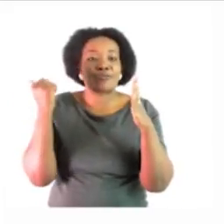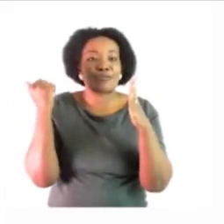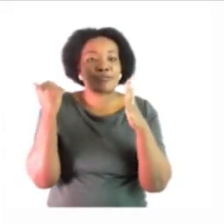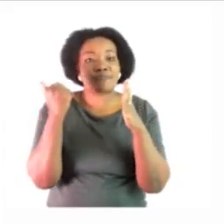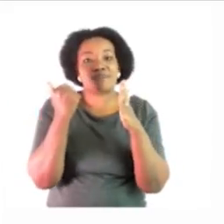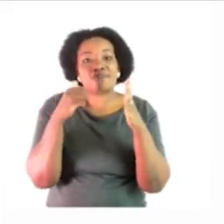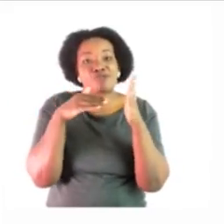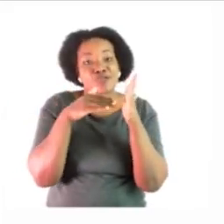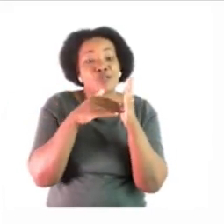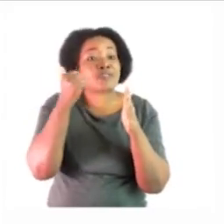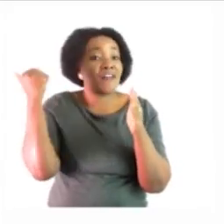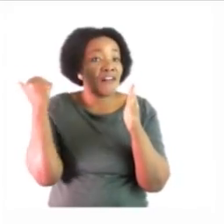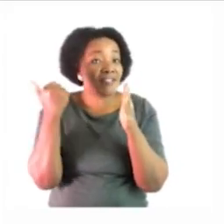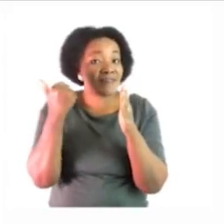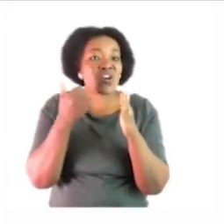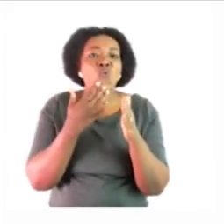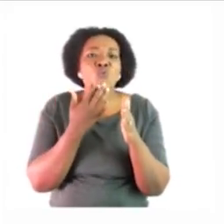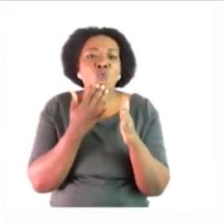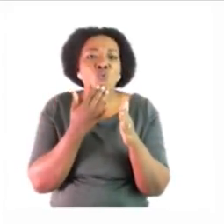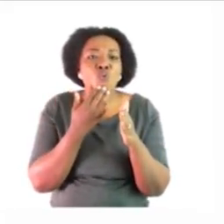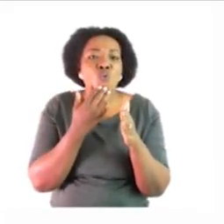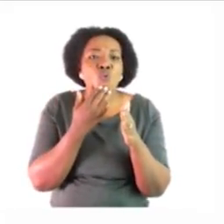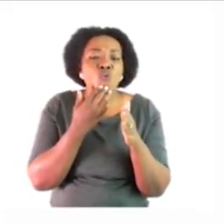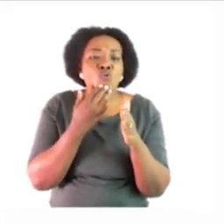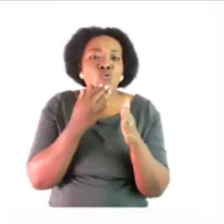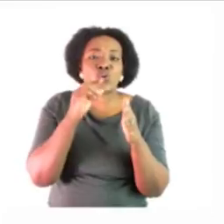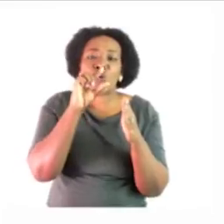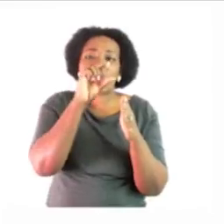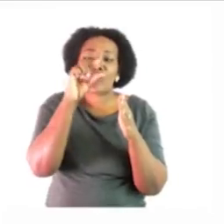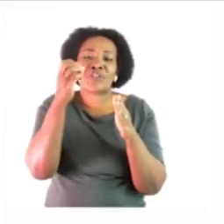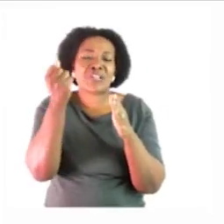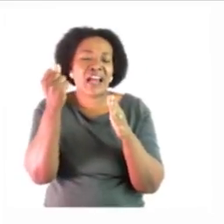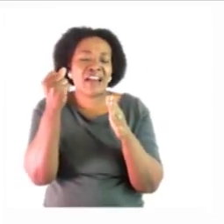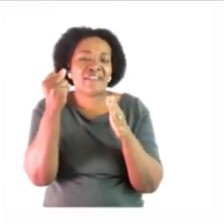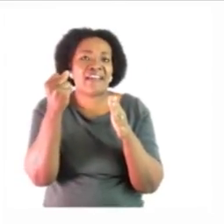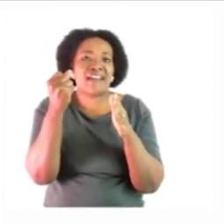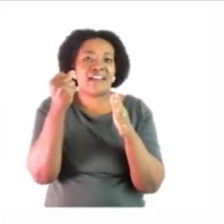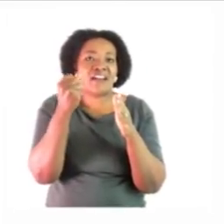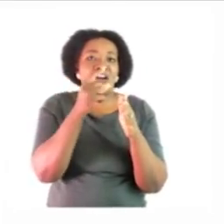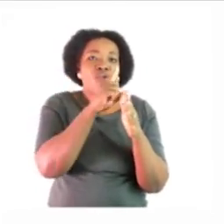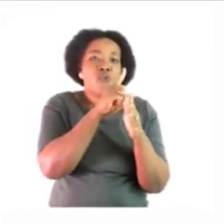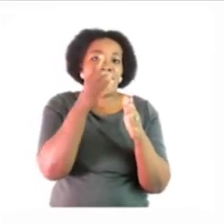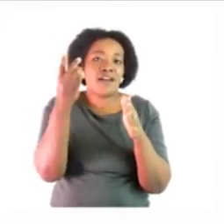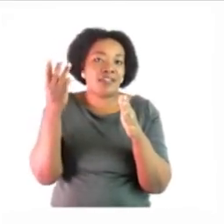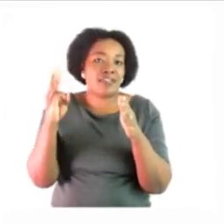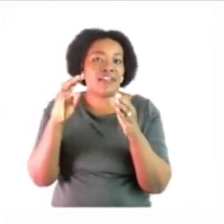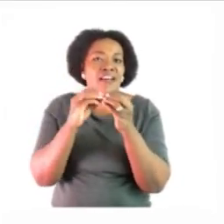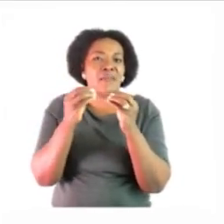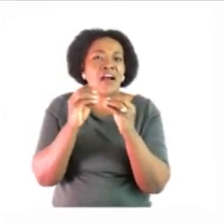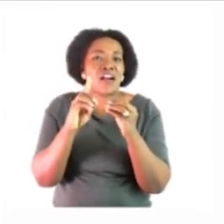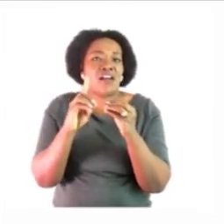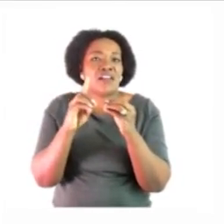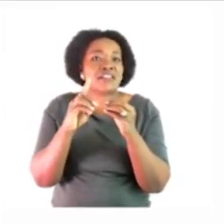word that fits with 13 letters okay i will give you the answer for that it is the